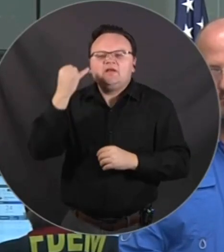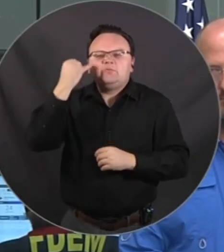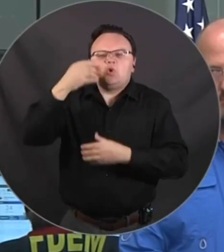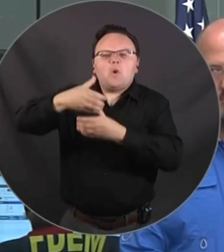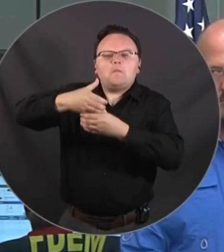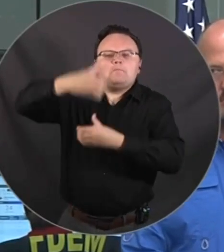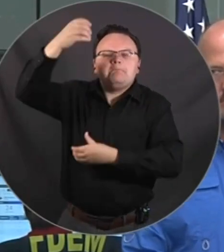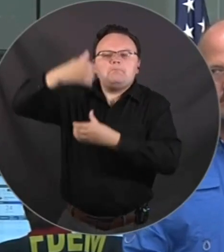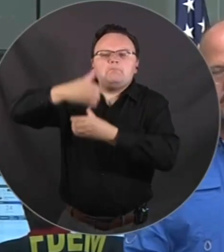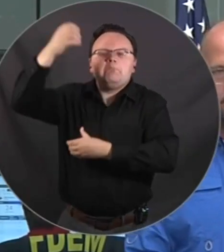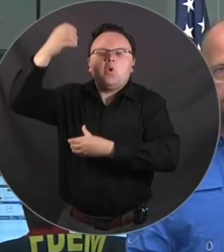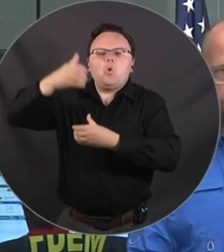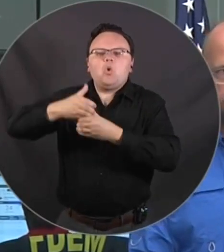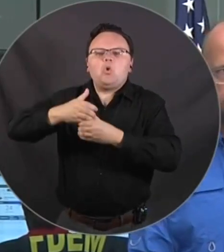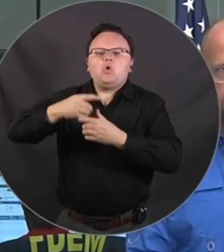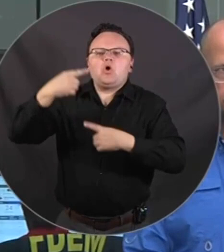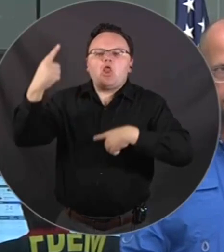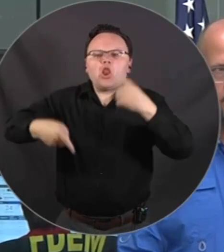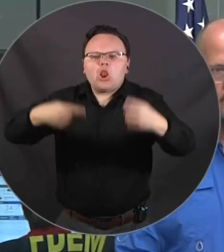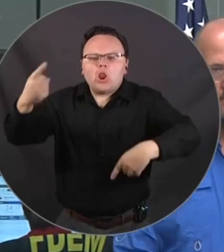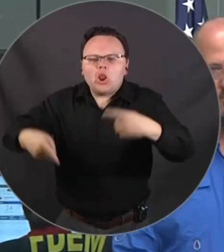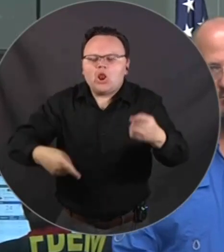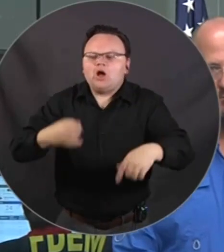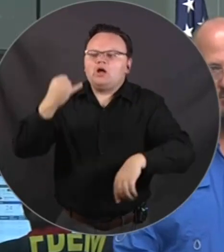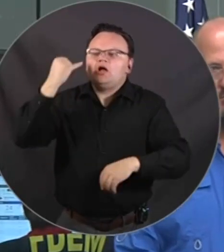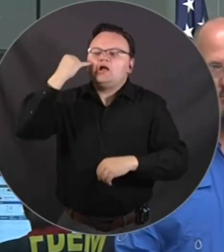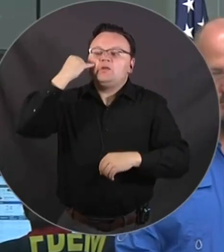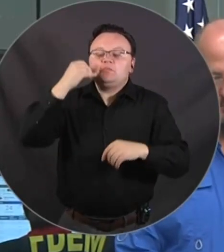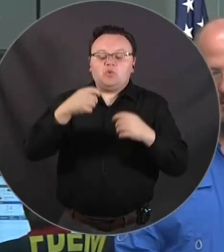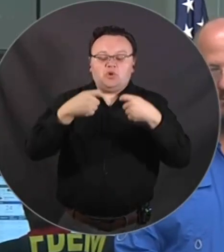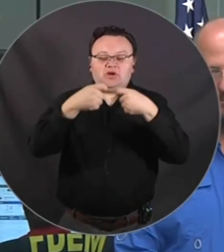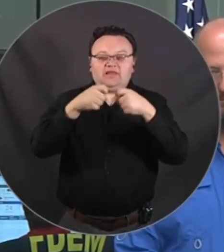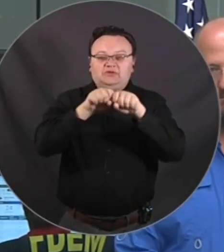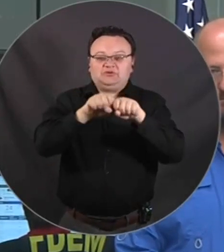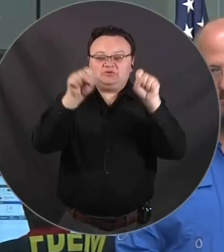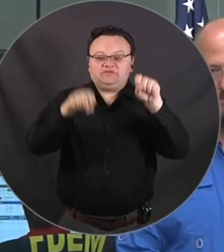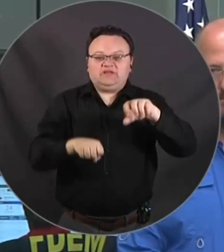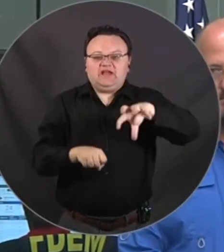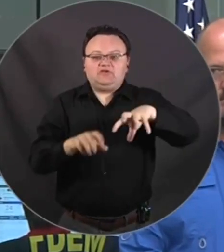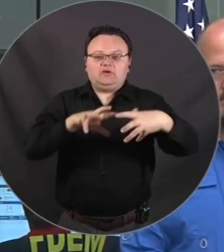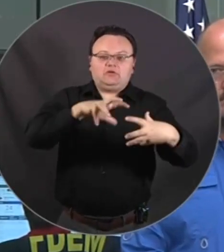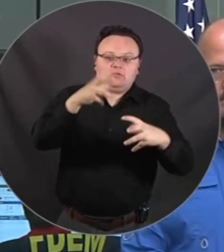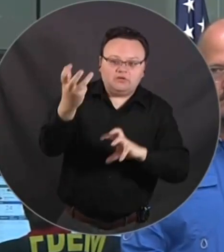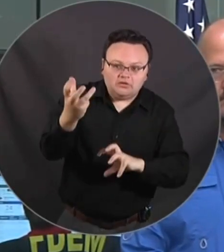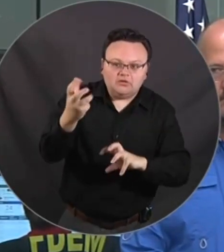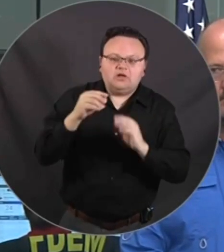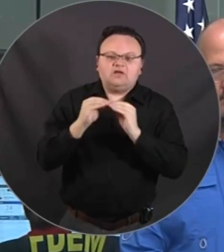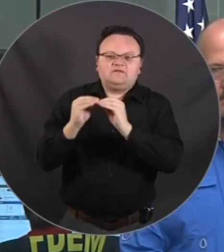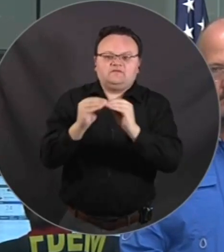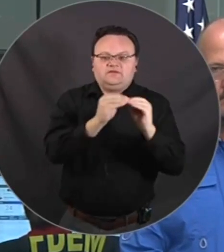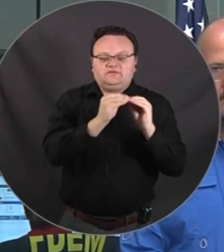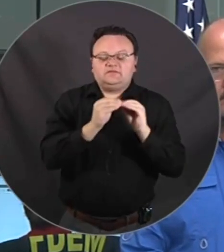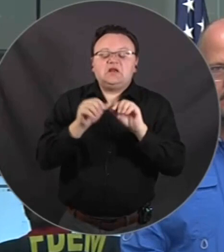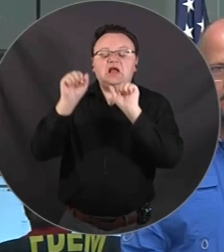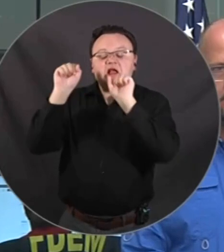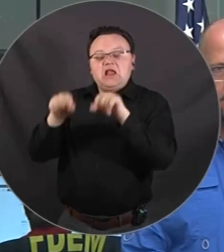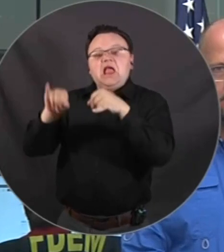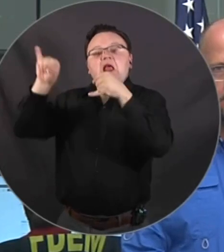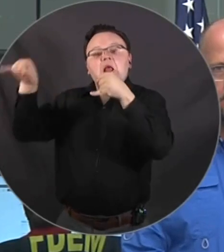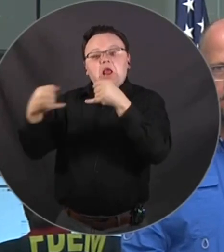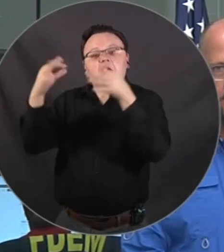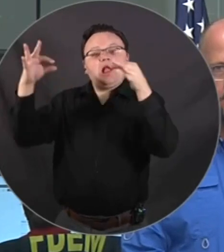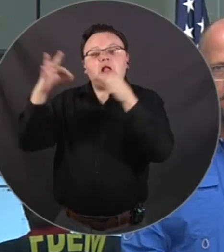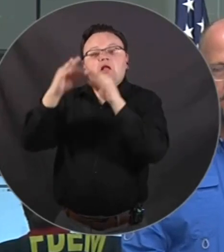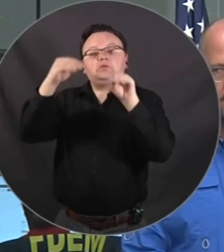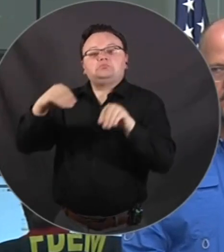going to have to rebuild some of that stuff if it's reconnect we've got the people there you know that's going to be able to get done if it's rebuild that